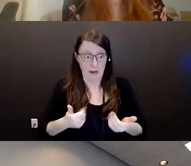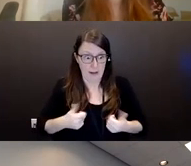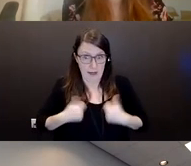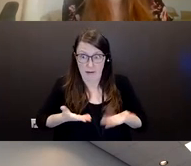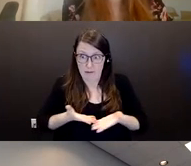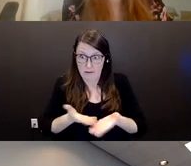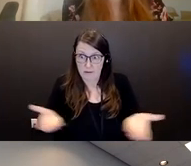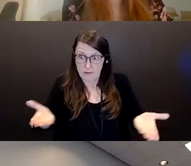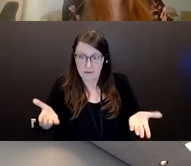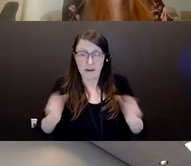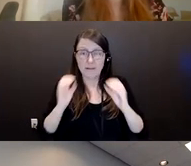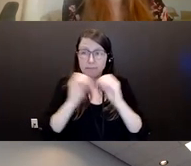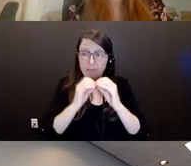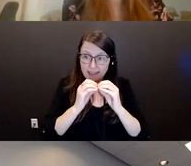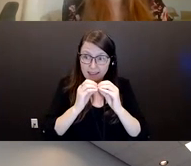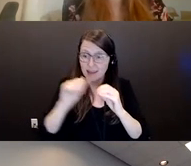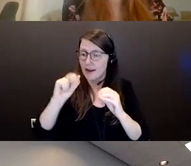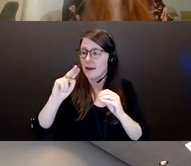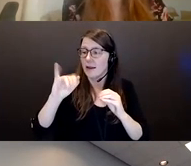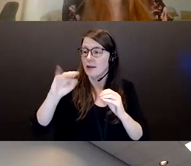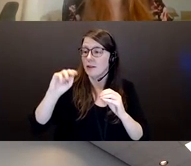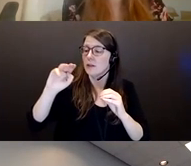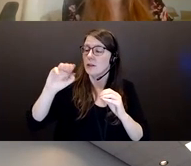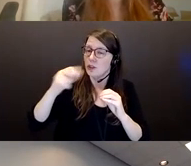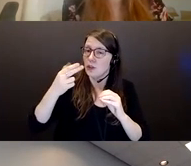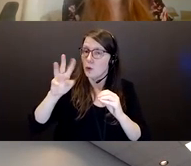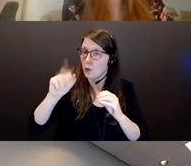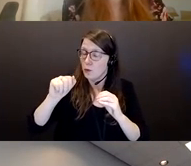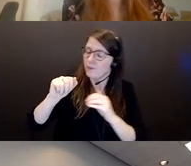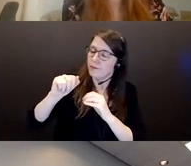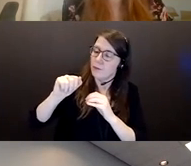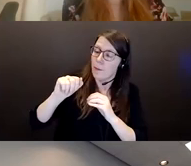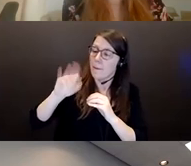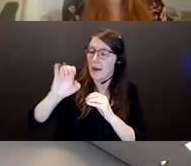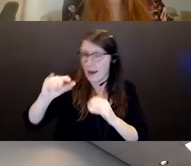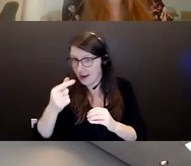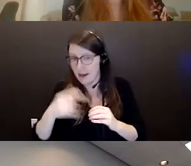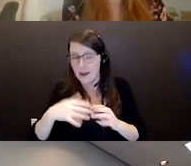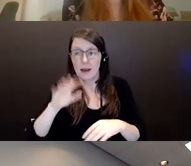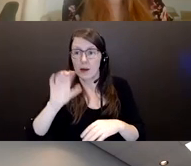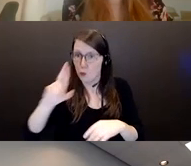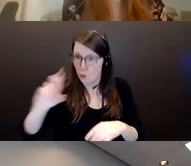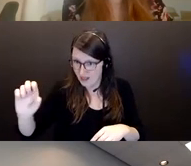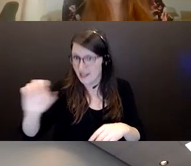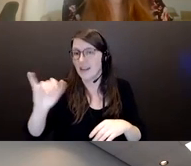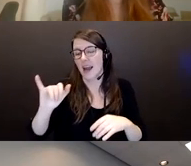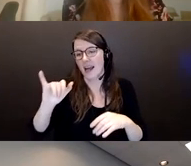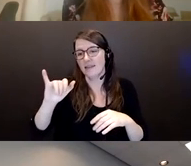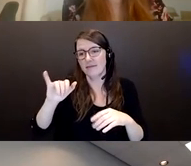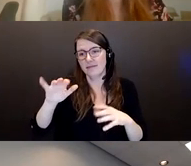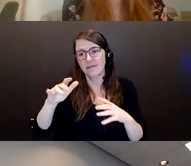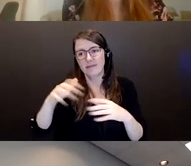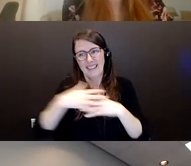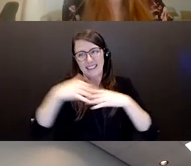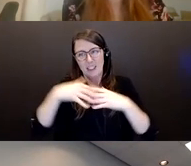Anishawabek, Ojibwe and Cree territories. The presence of settlers is not neutral. It has had and